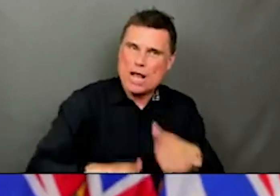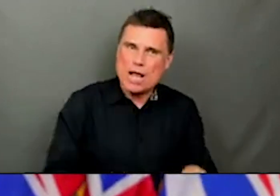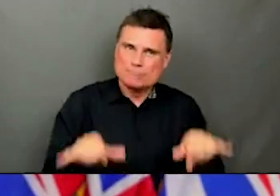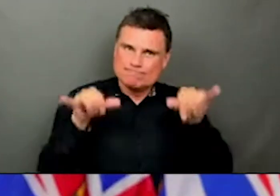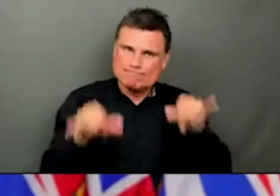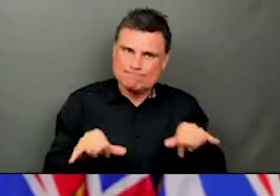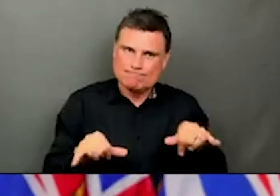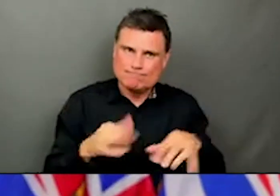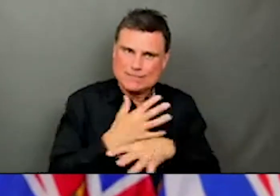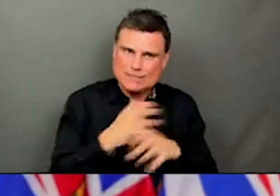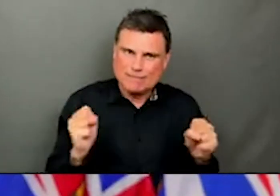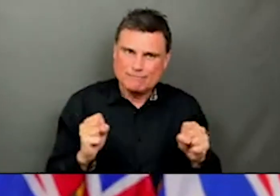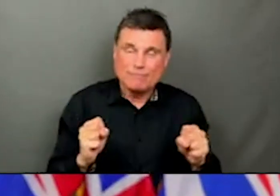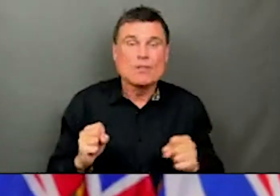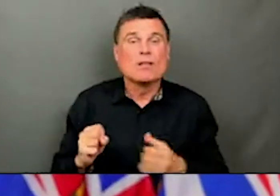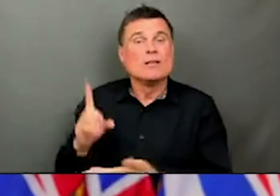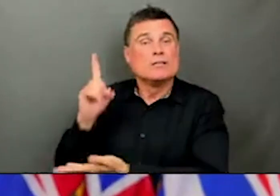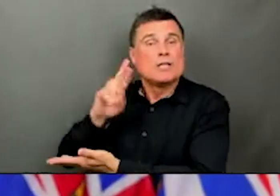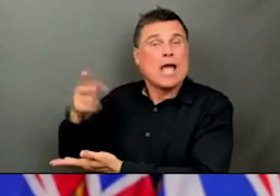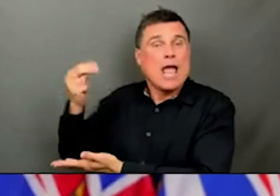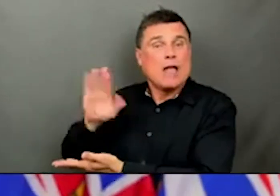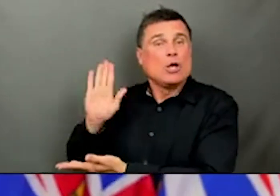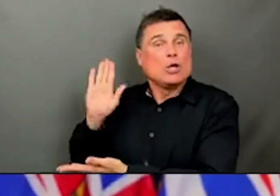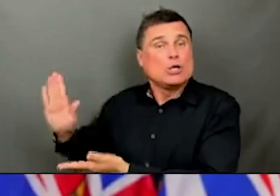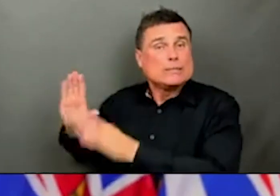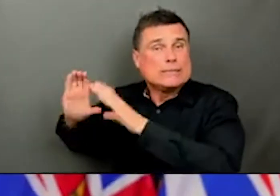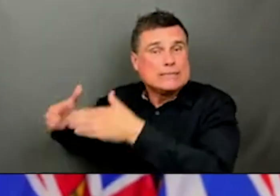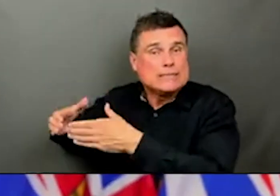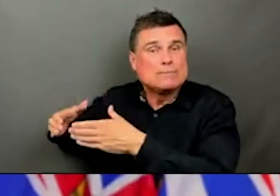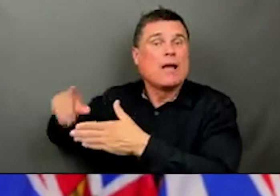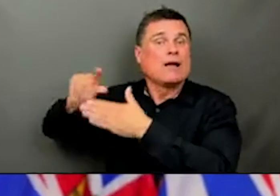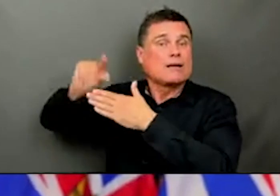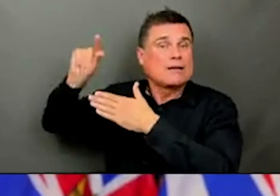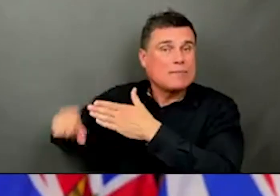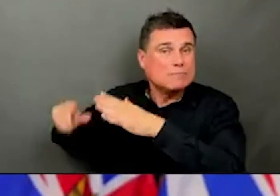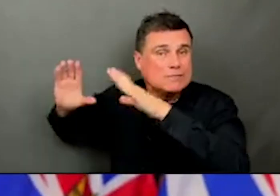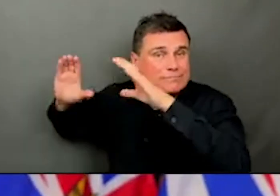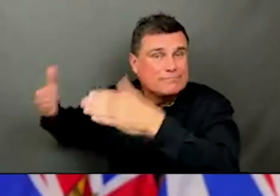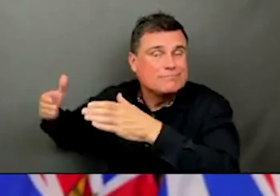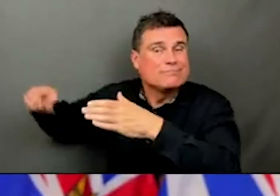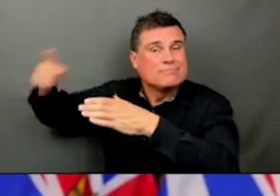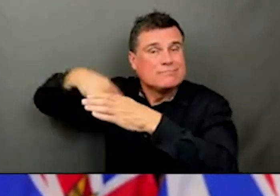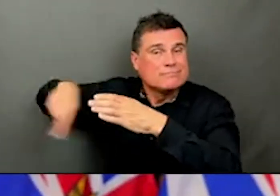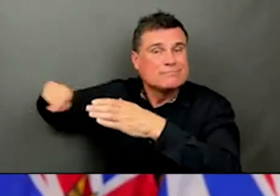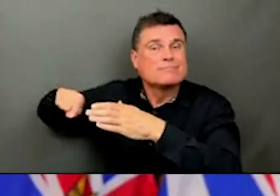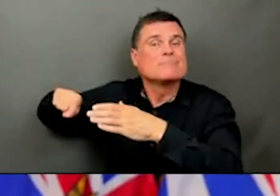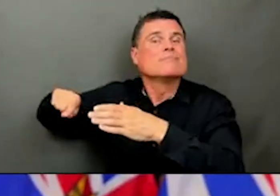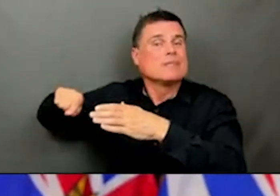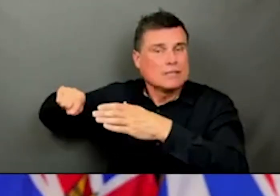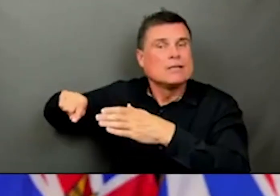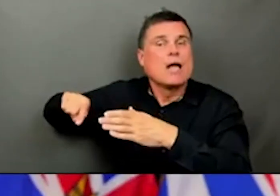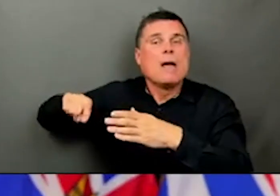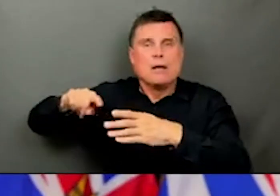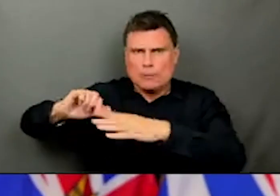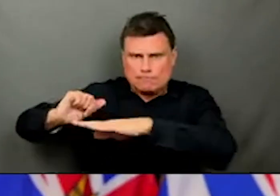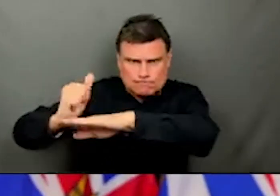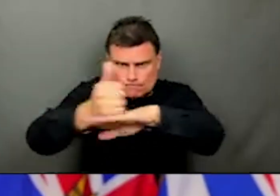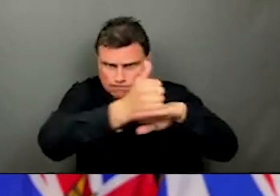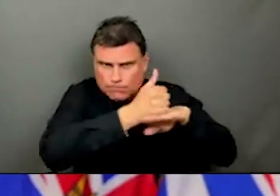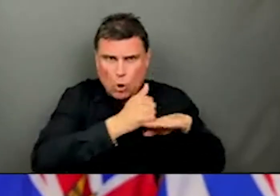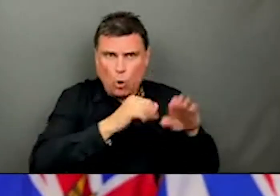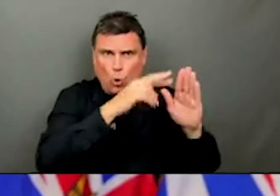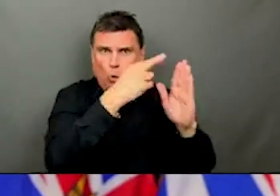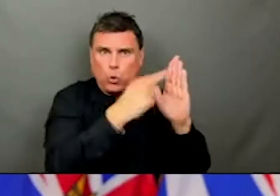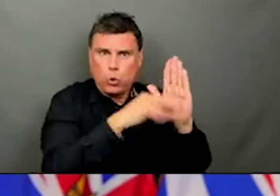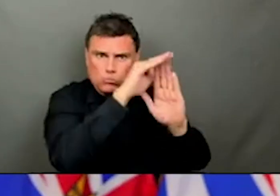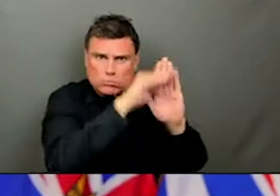Dr. Henry and her team and the government worked to make sure we put in place a program that was not overly onerous but would meet the